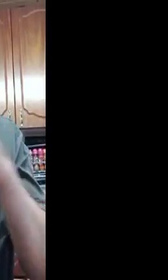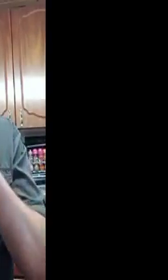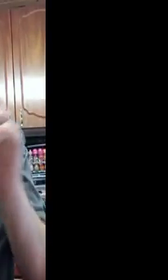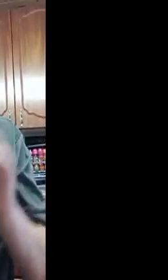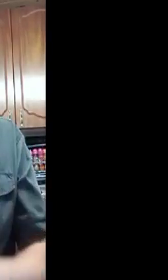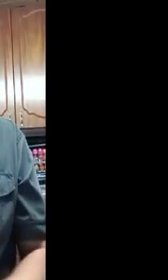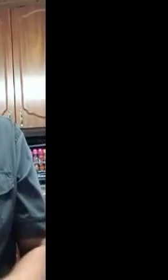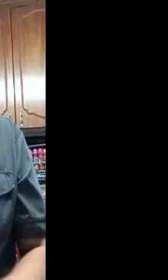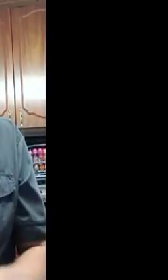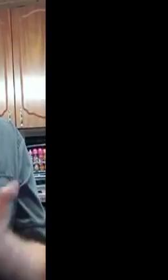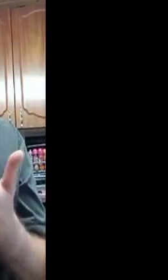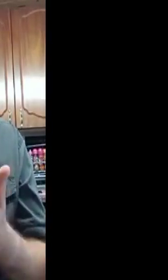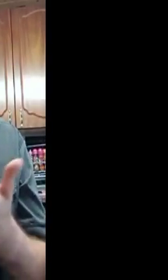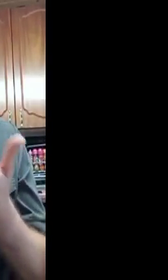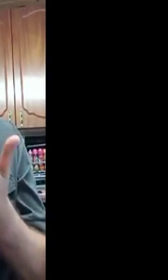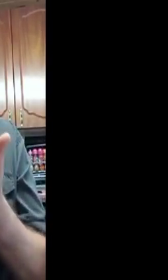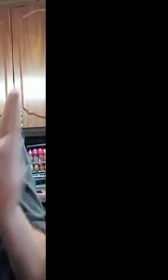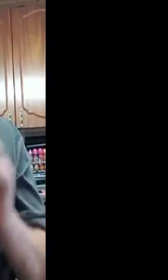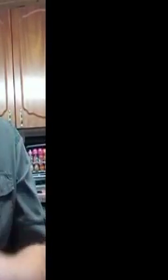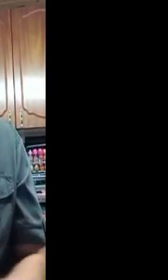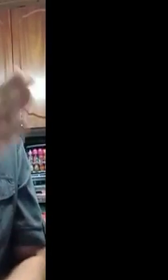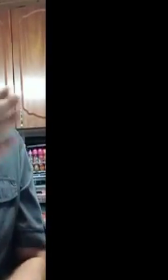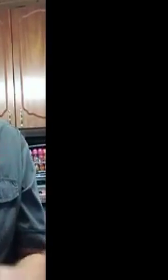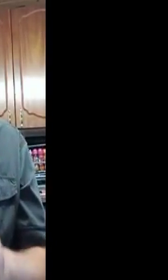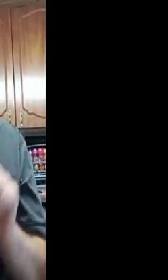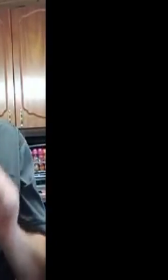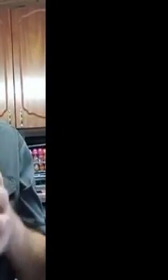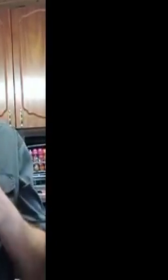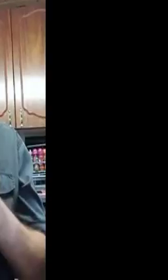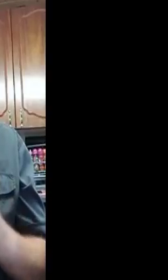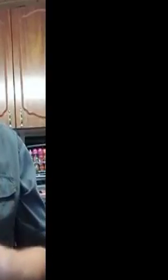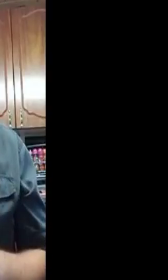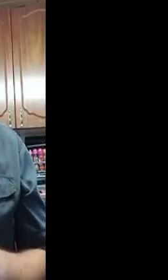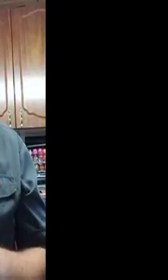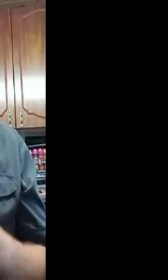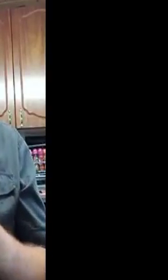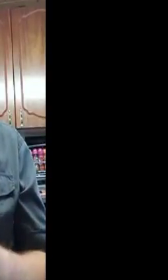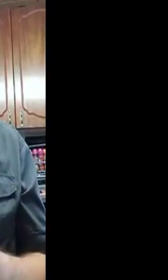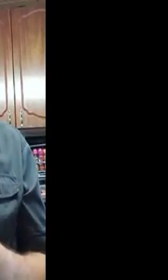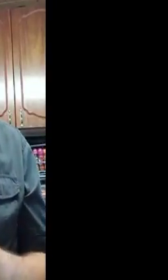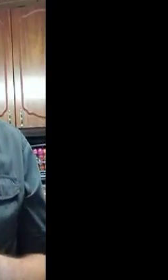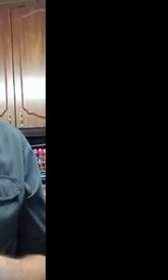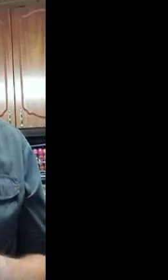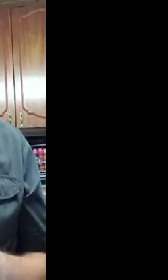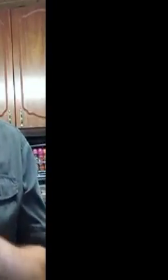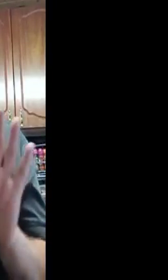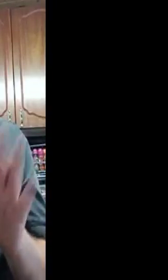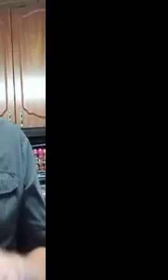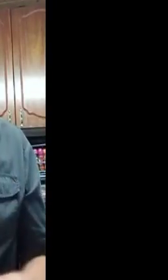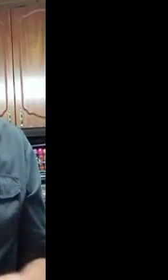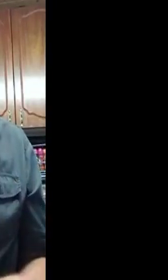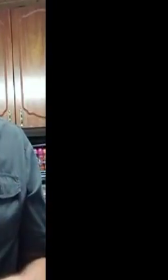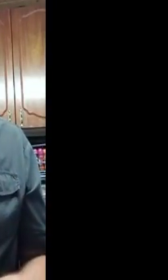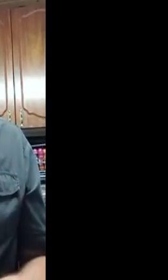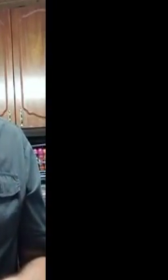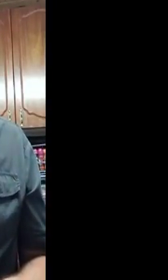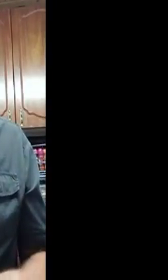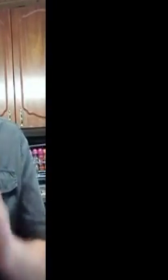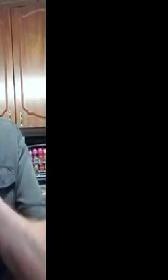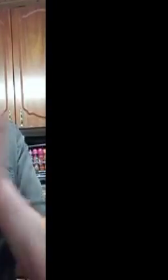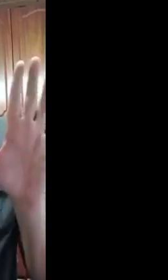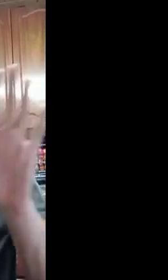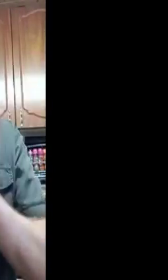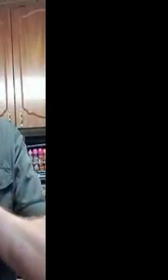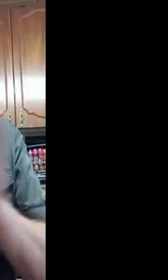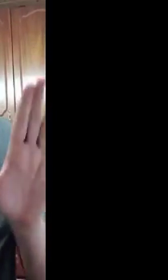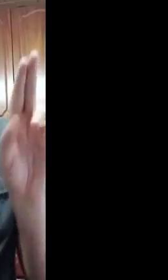students go to college? Any classroom should they stay at home? And the advice we're saying to everybody is very clear.